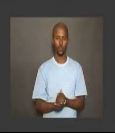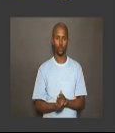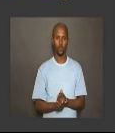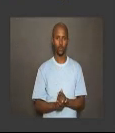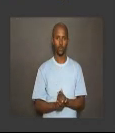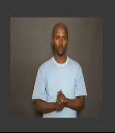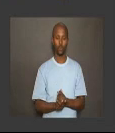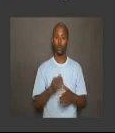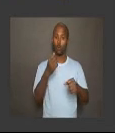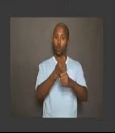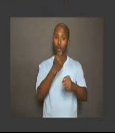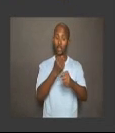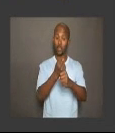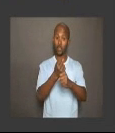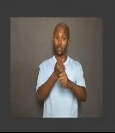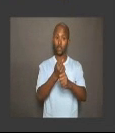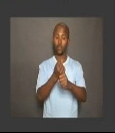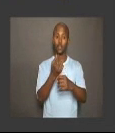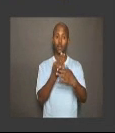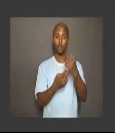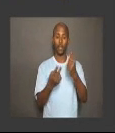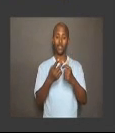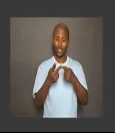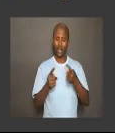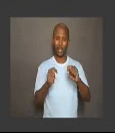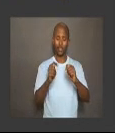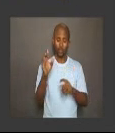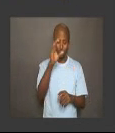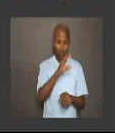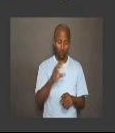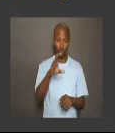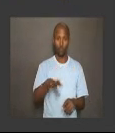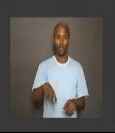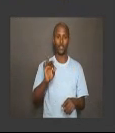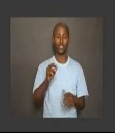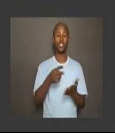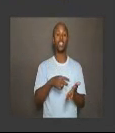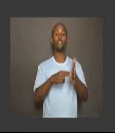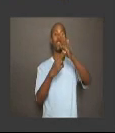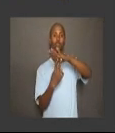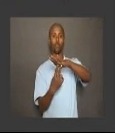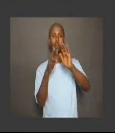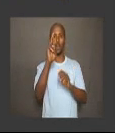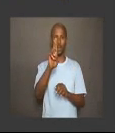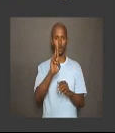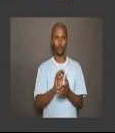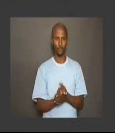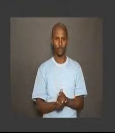Working in pairs, try to find the inverse of R.